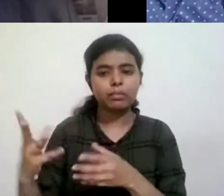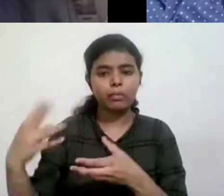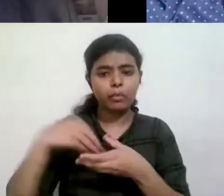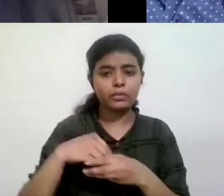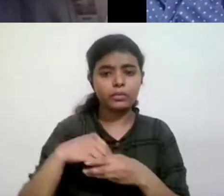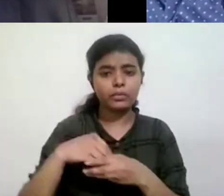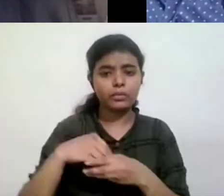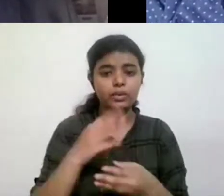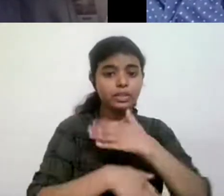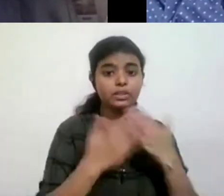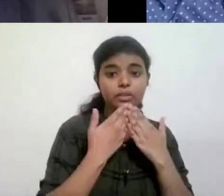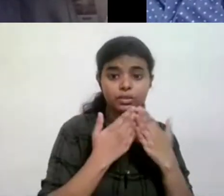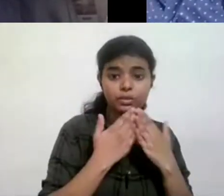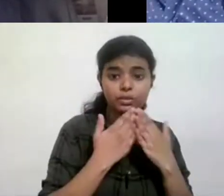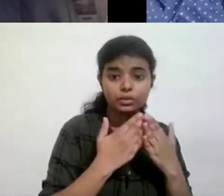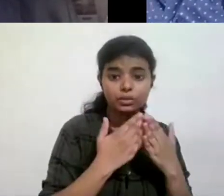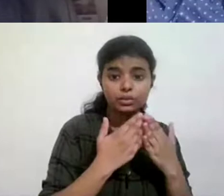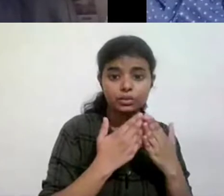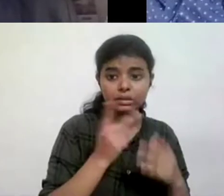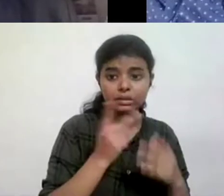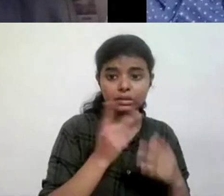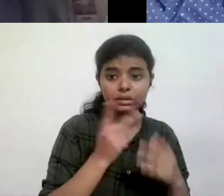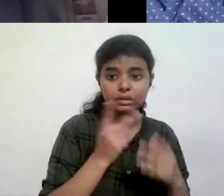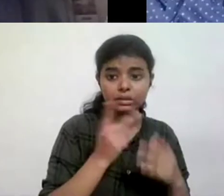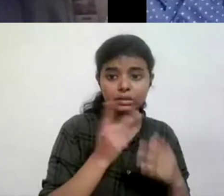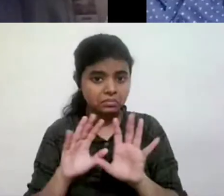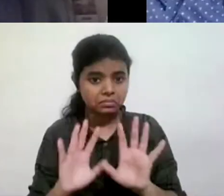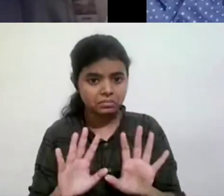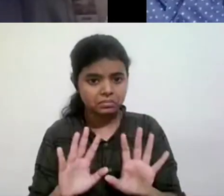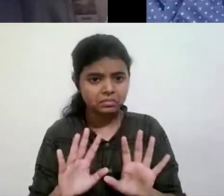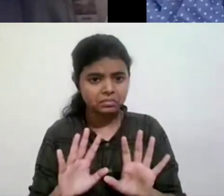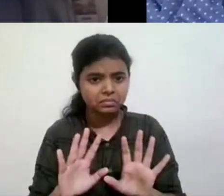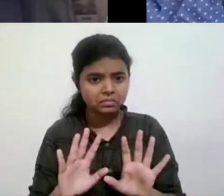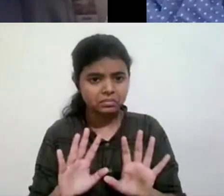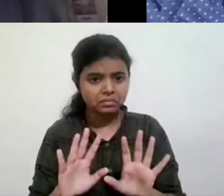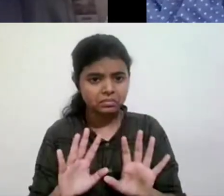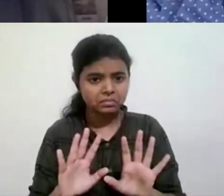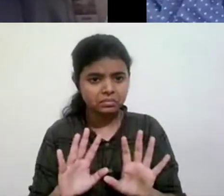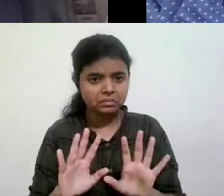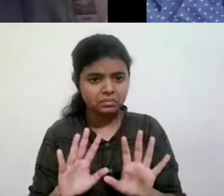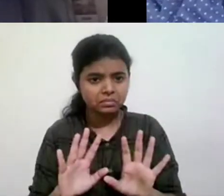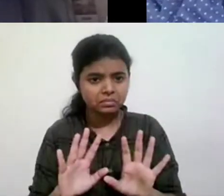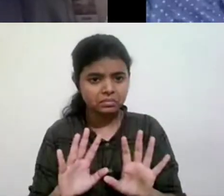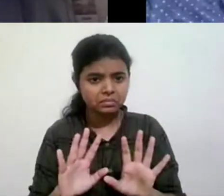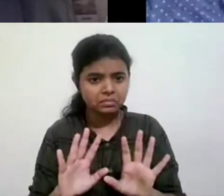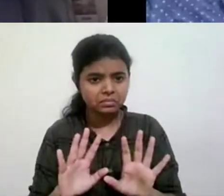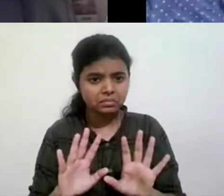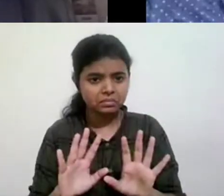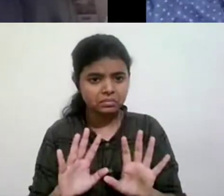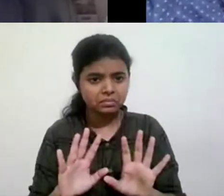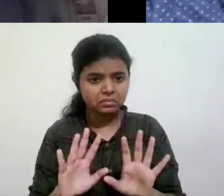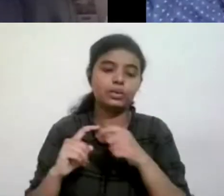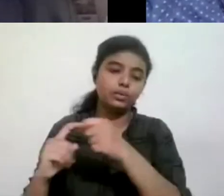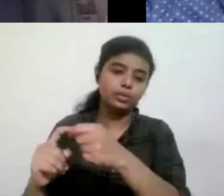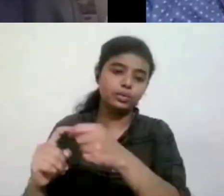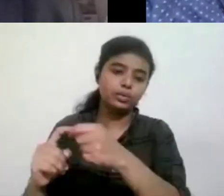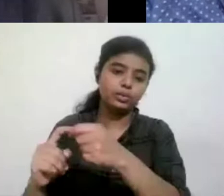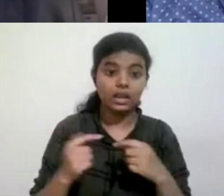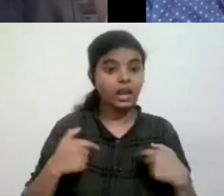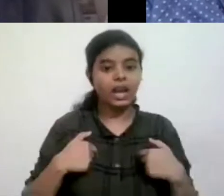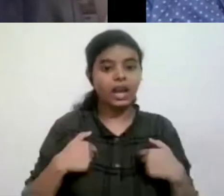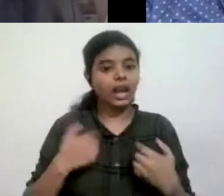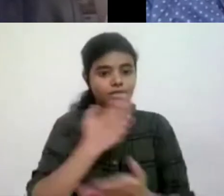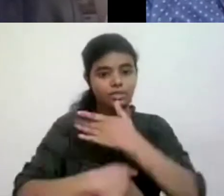disabled researchers can be able to do it? Yeah, is kind of an identity politics question. Um, look, I'm not a disabled